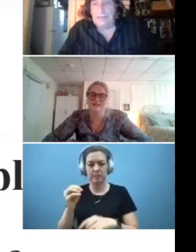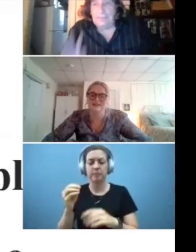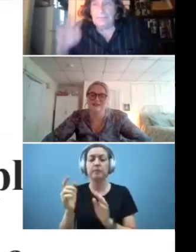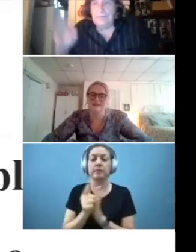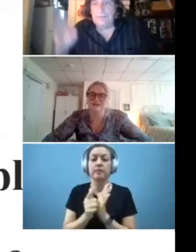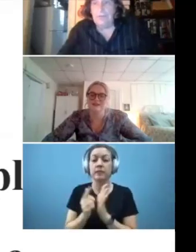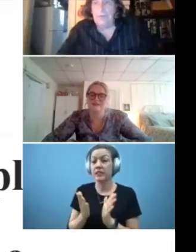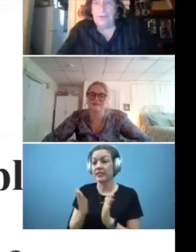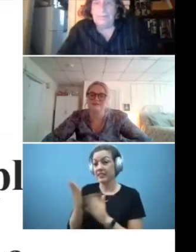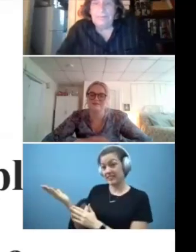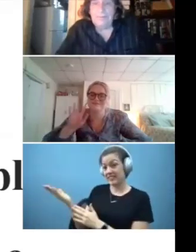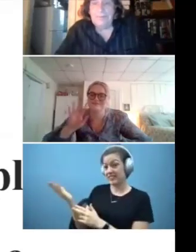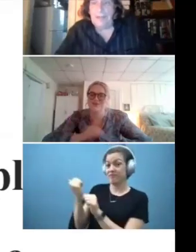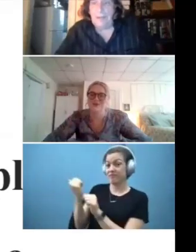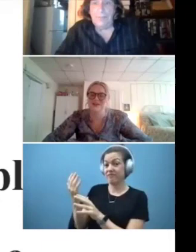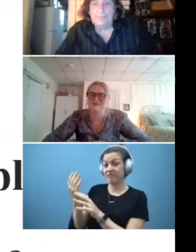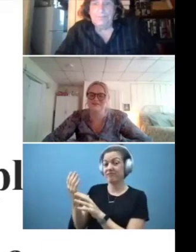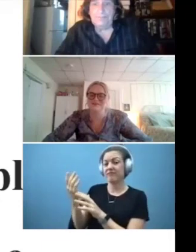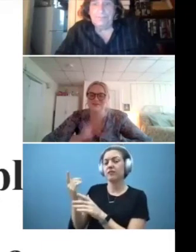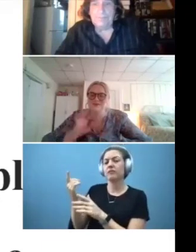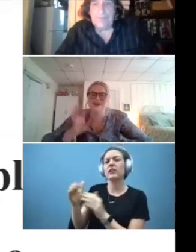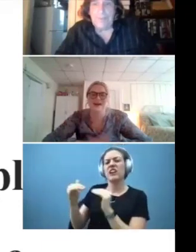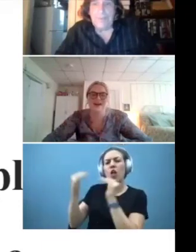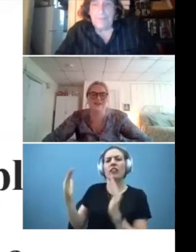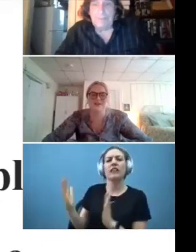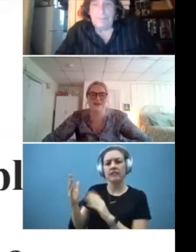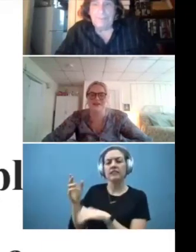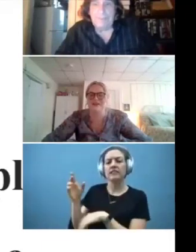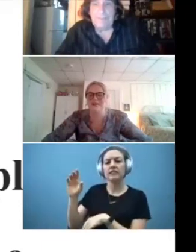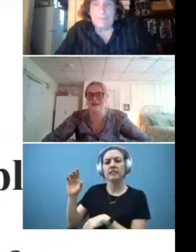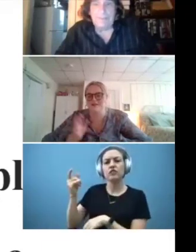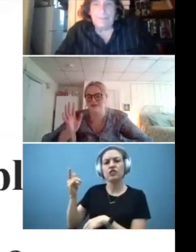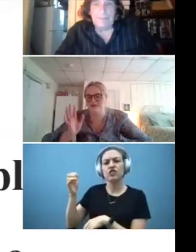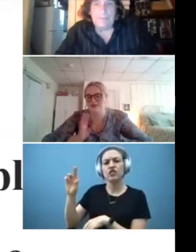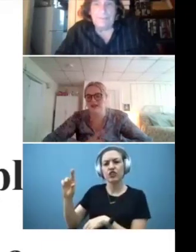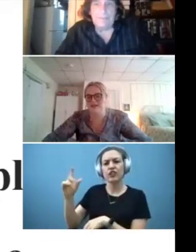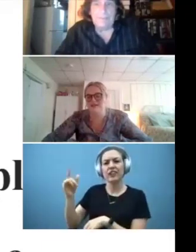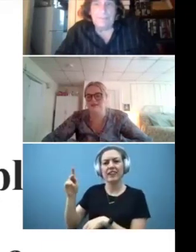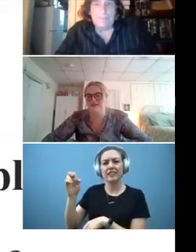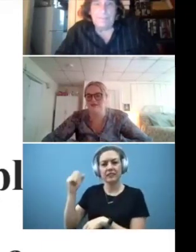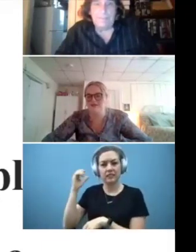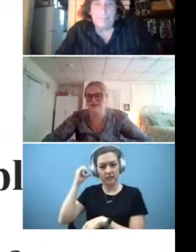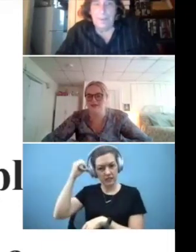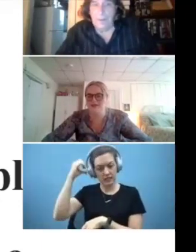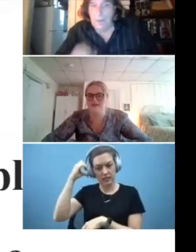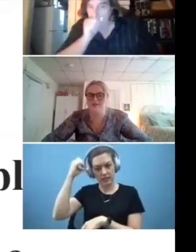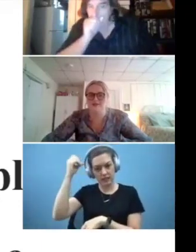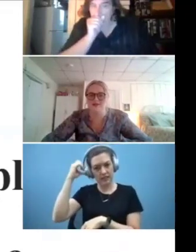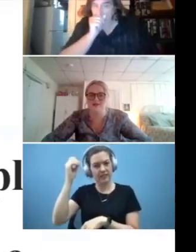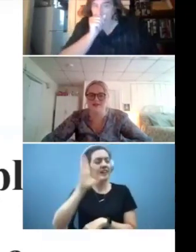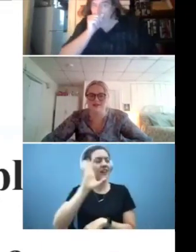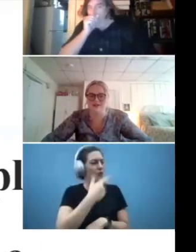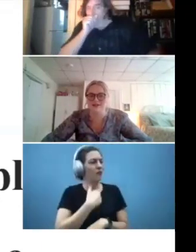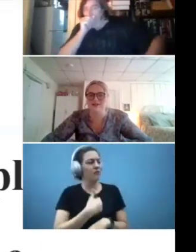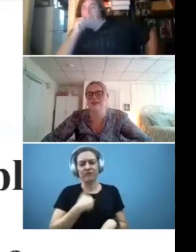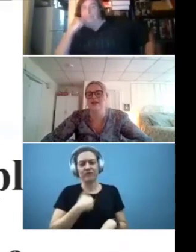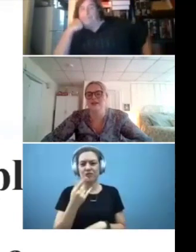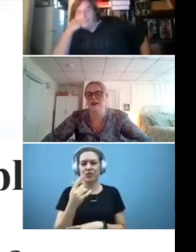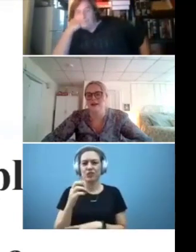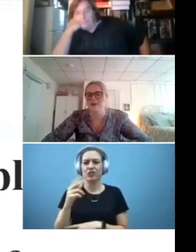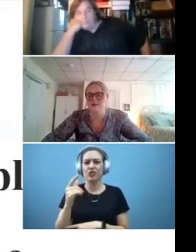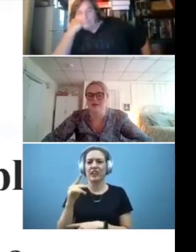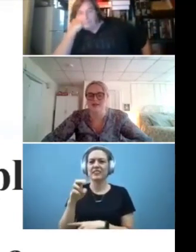Gates. Ginger, want to say hello? Sure. Hi, everyone. My name is Ginger Gates. I'm a staff attorney at the Disability Law Center.